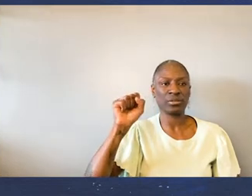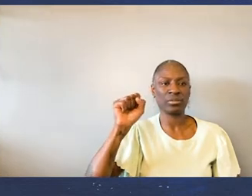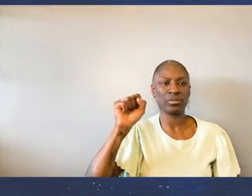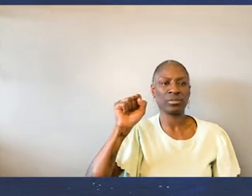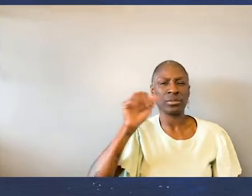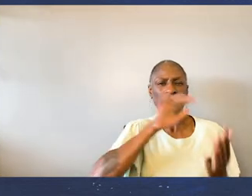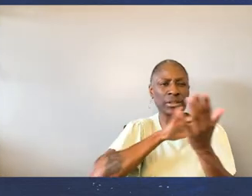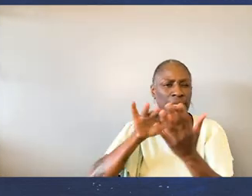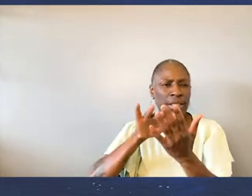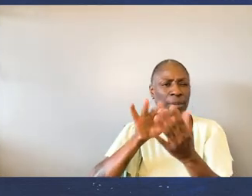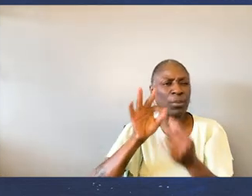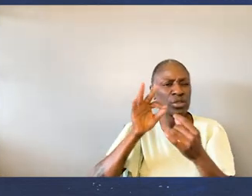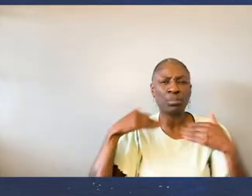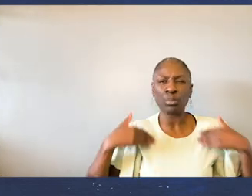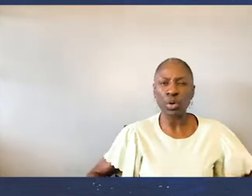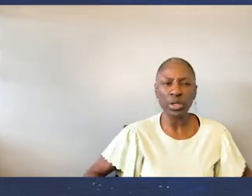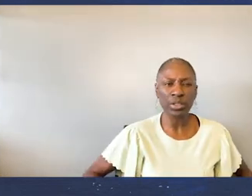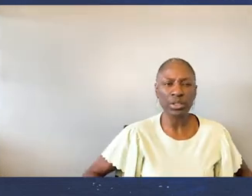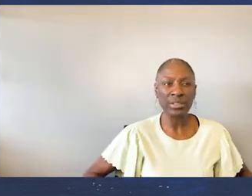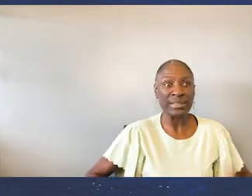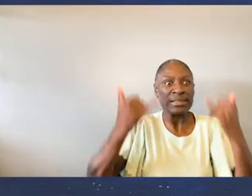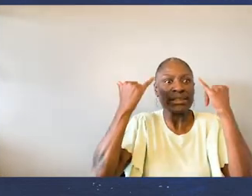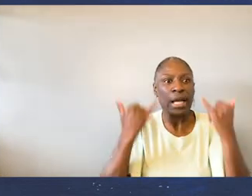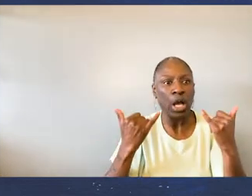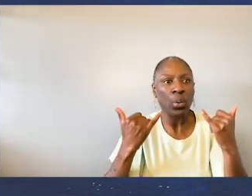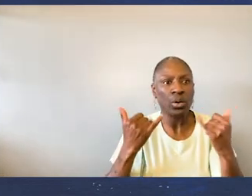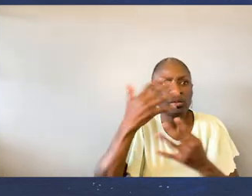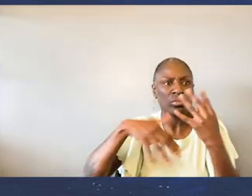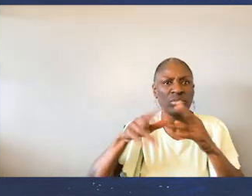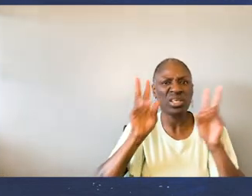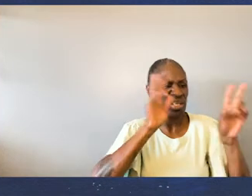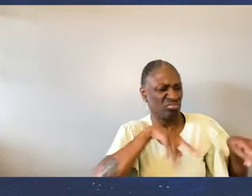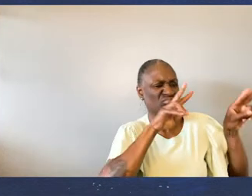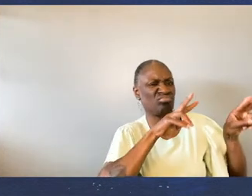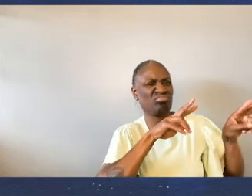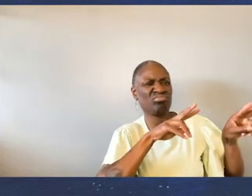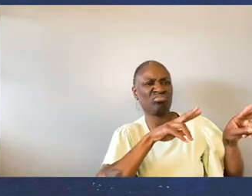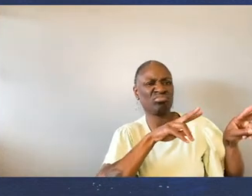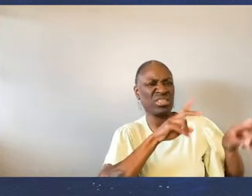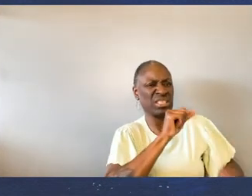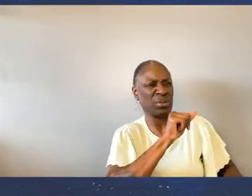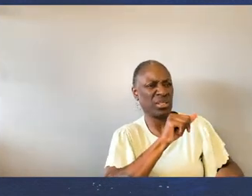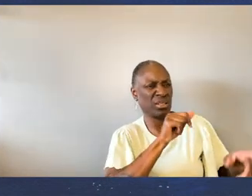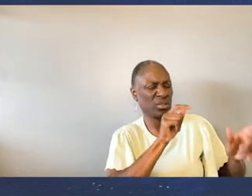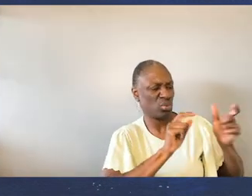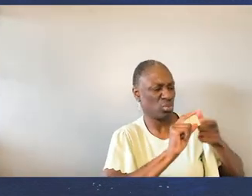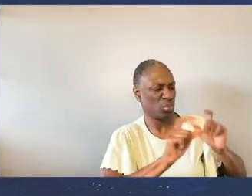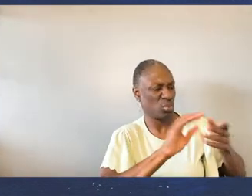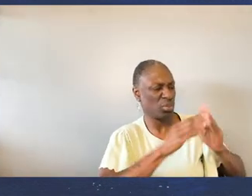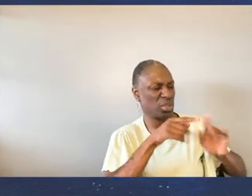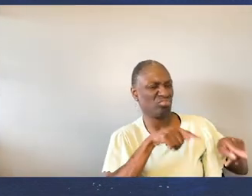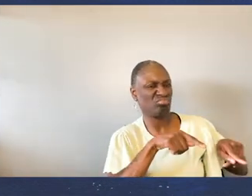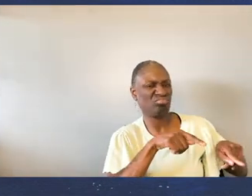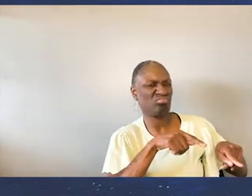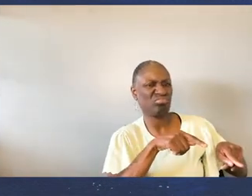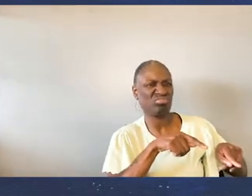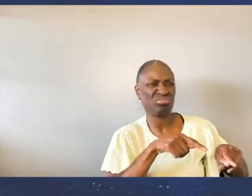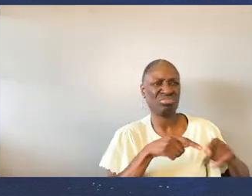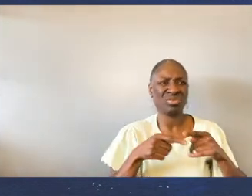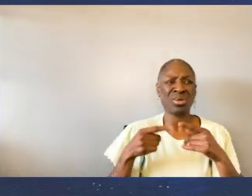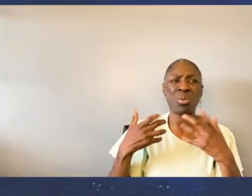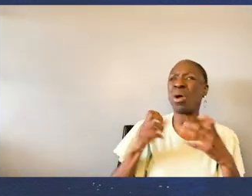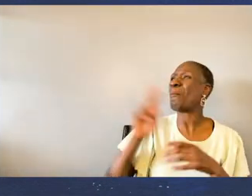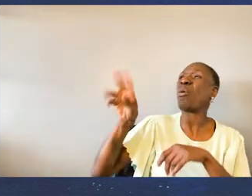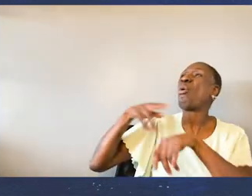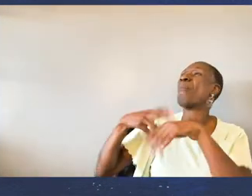So when society Disregards Universal protections Especially for Vulnerable communities So